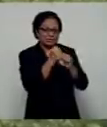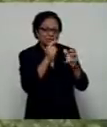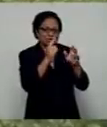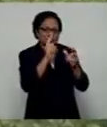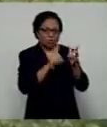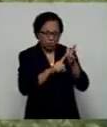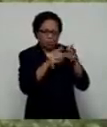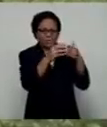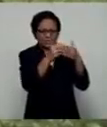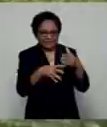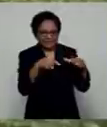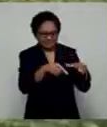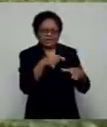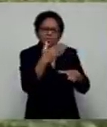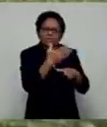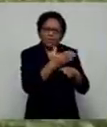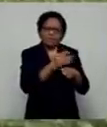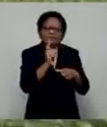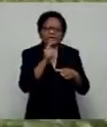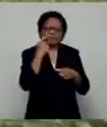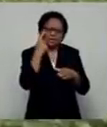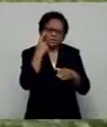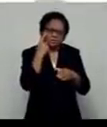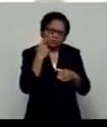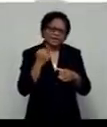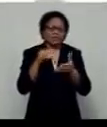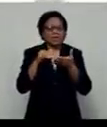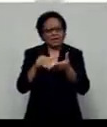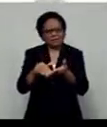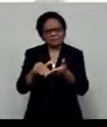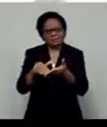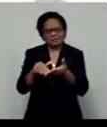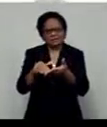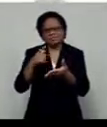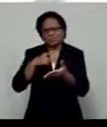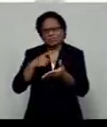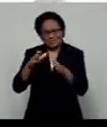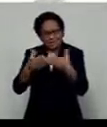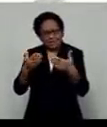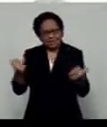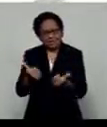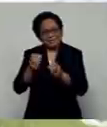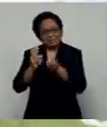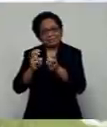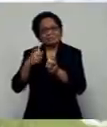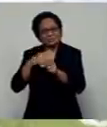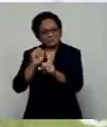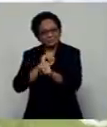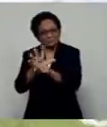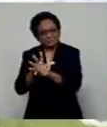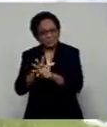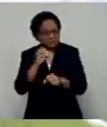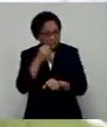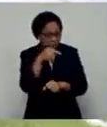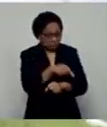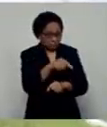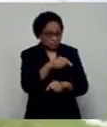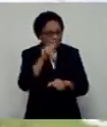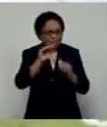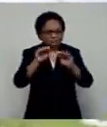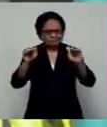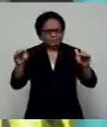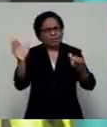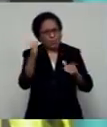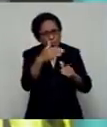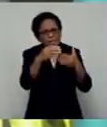socioeconomic issues exacerbated by the pandemic. The alliance is calling on all leaders to unite as the second